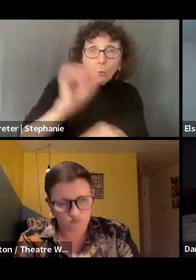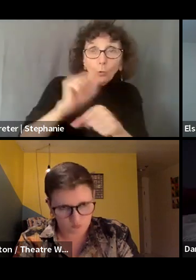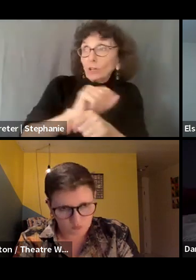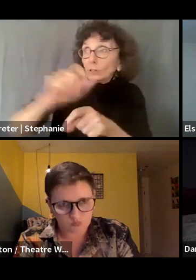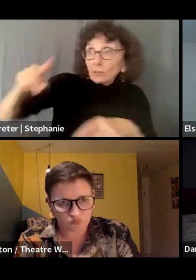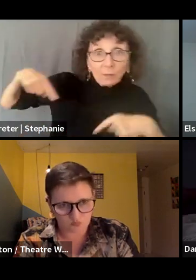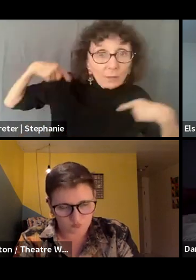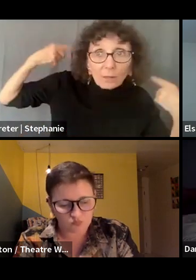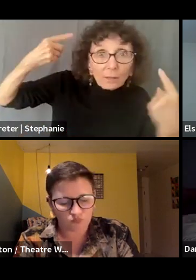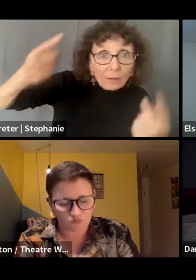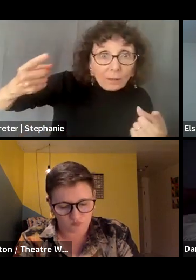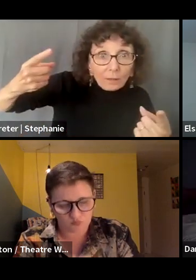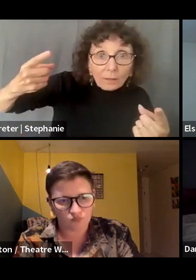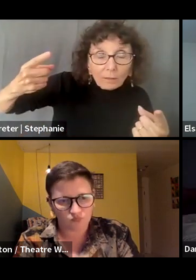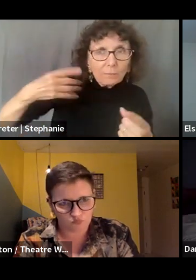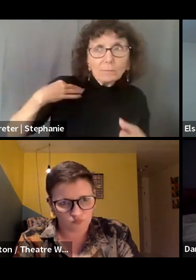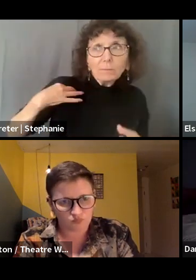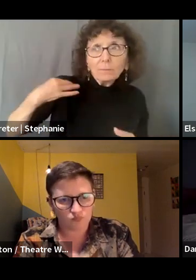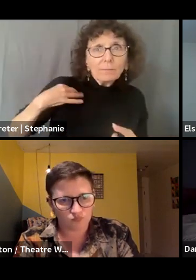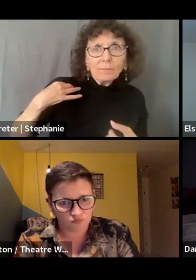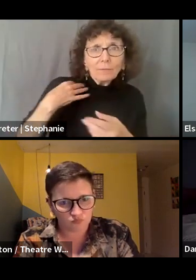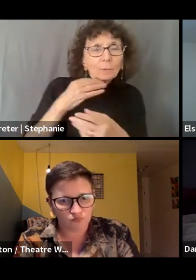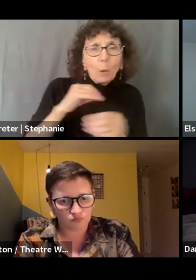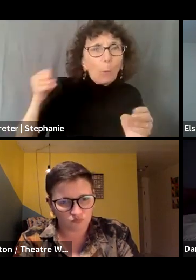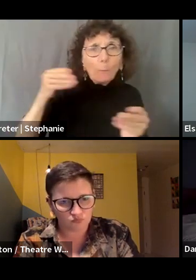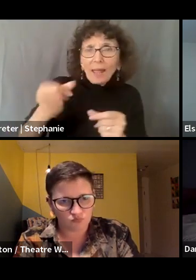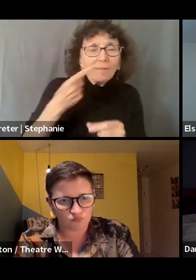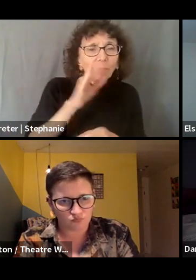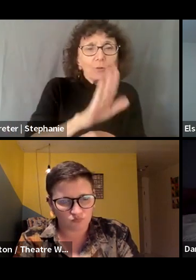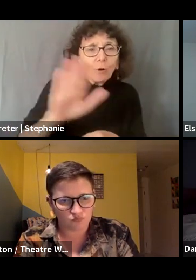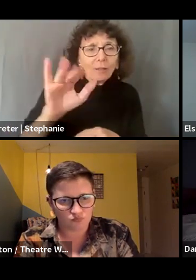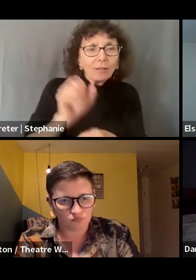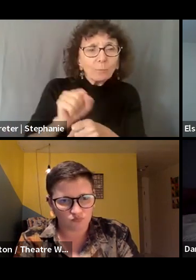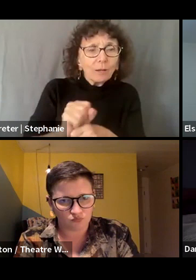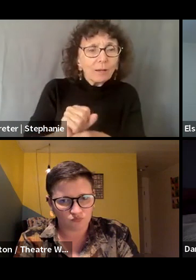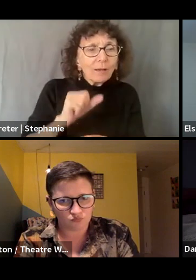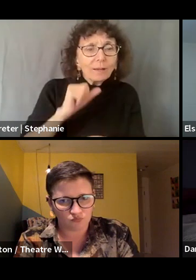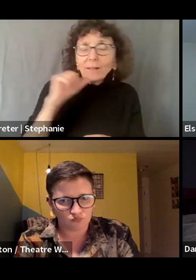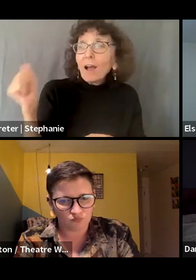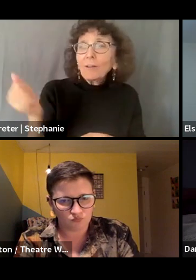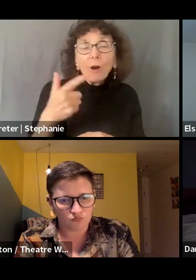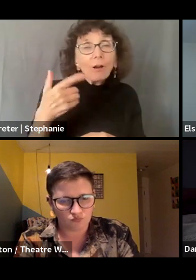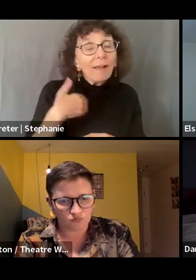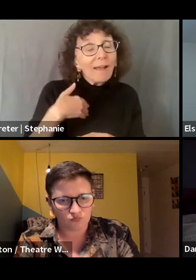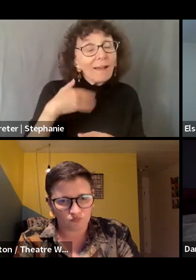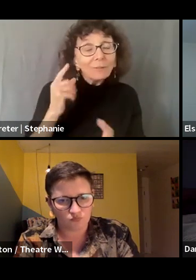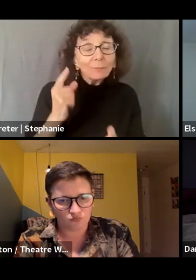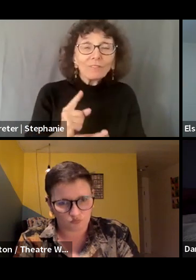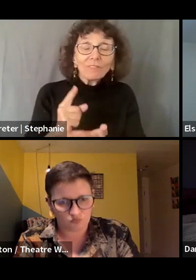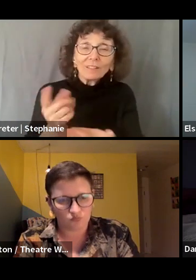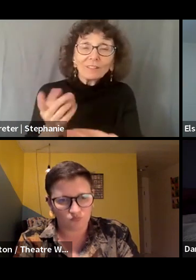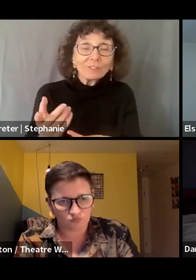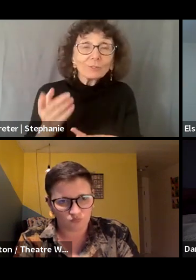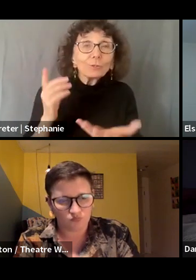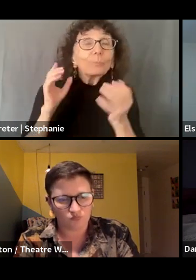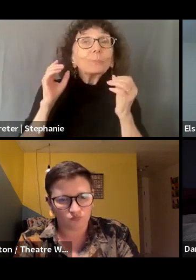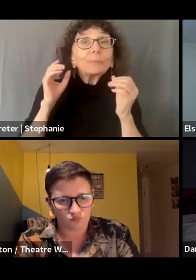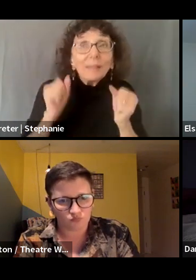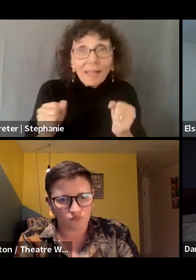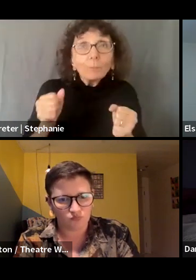much of that is uncompensated labor. And not everybody has the privilege to be able to engage in that uncompensated labor, to even